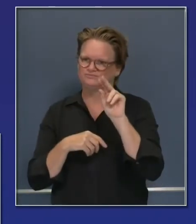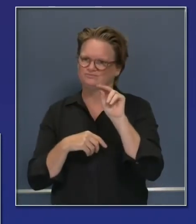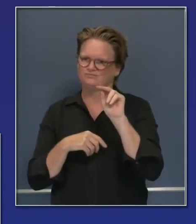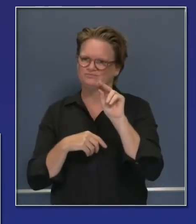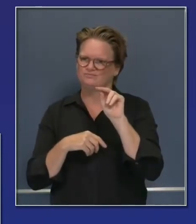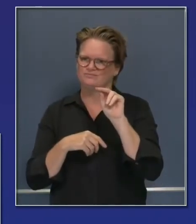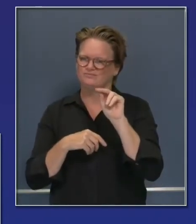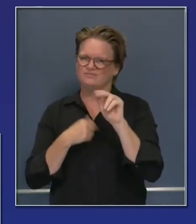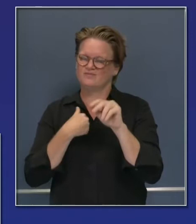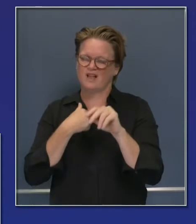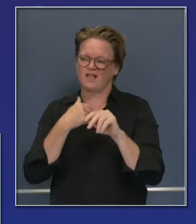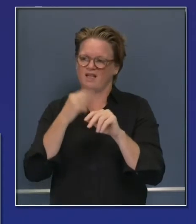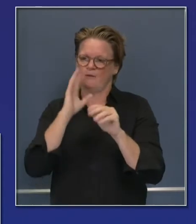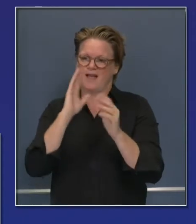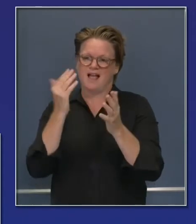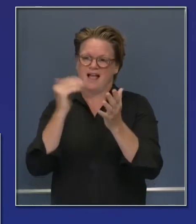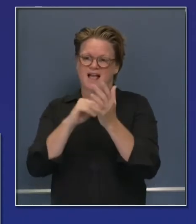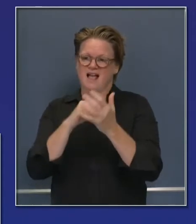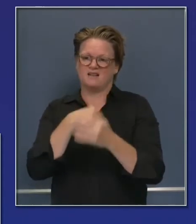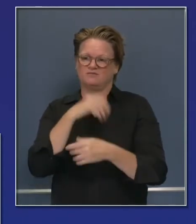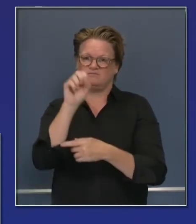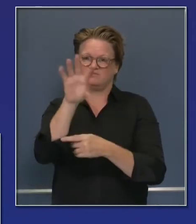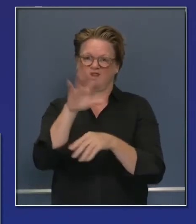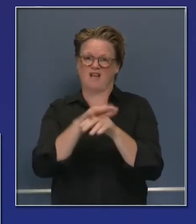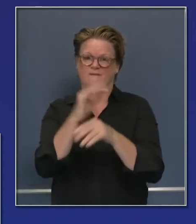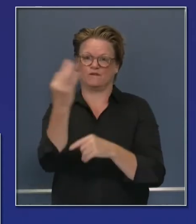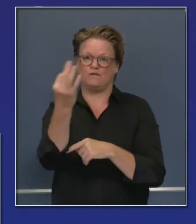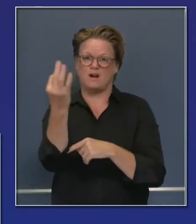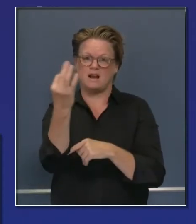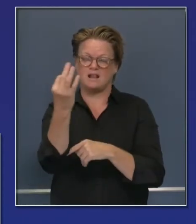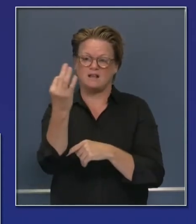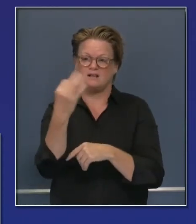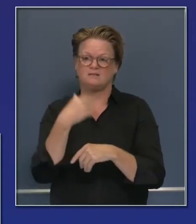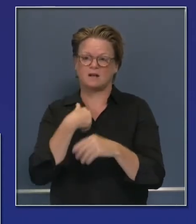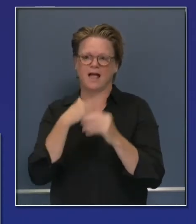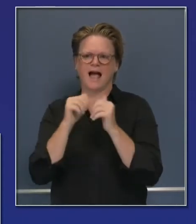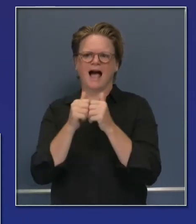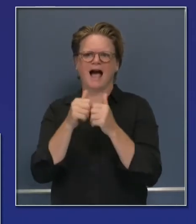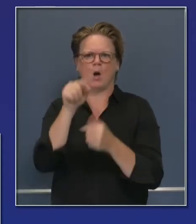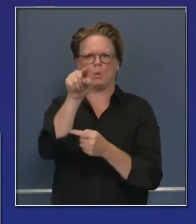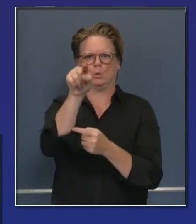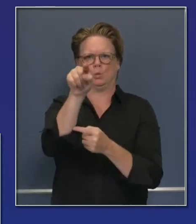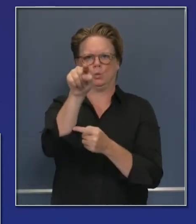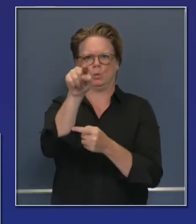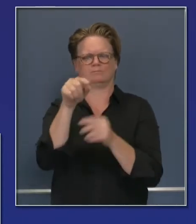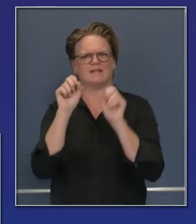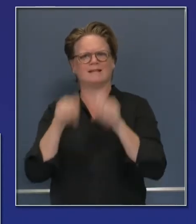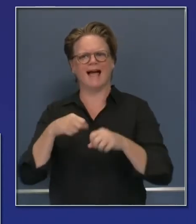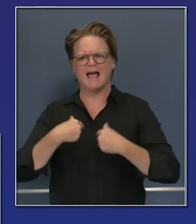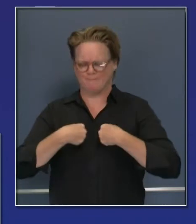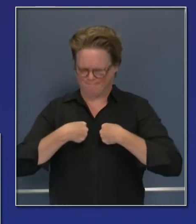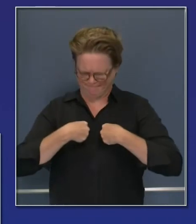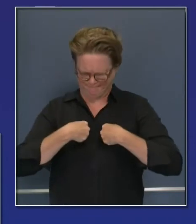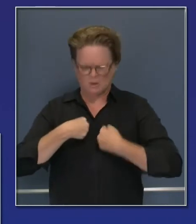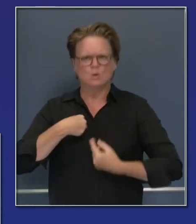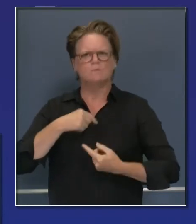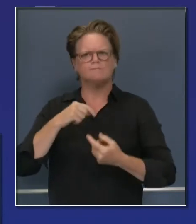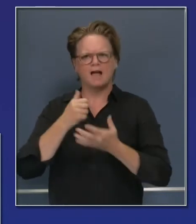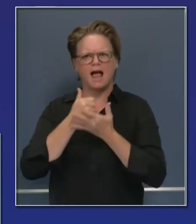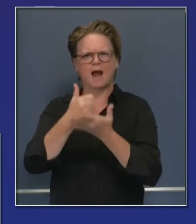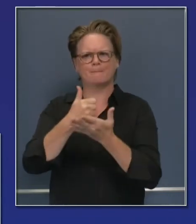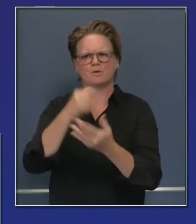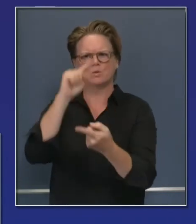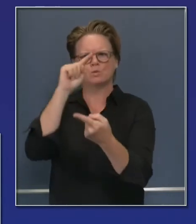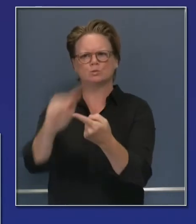Friday, the importance of doing what you can to minimize mixing when you're outside of your cohort